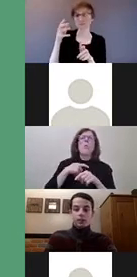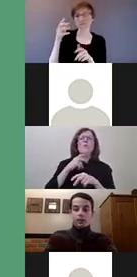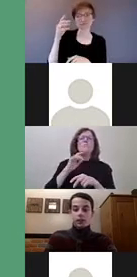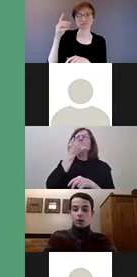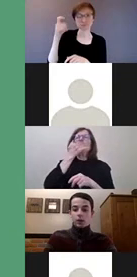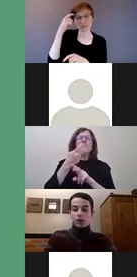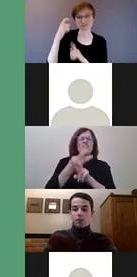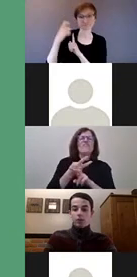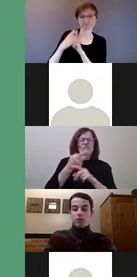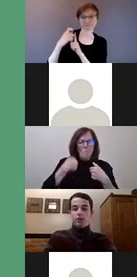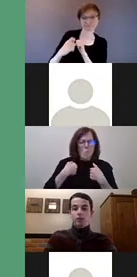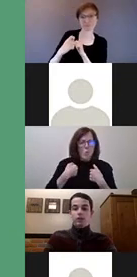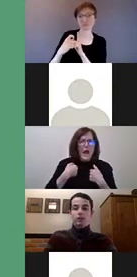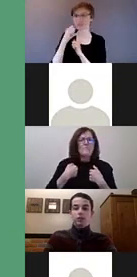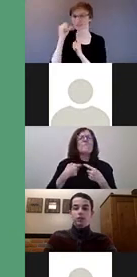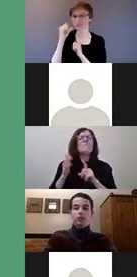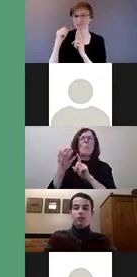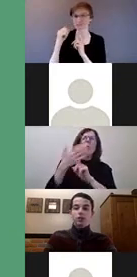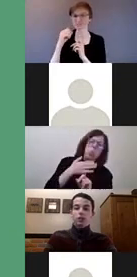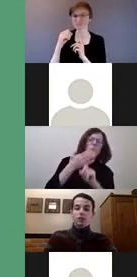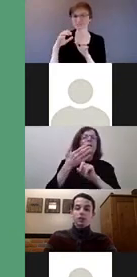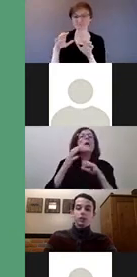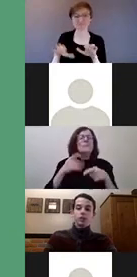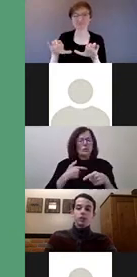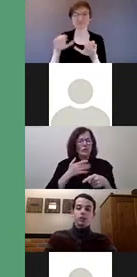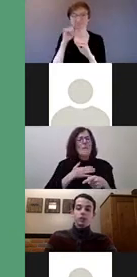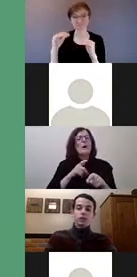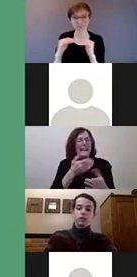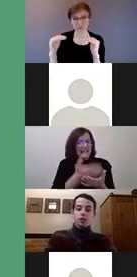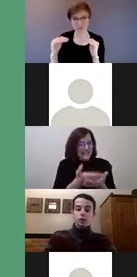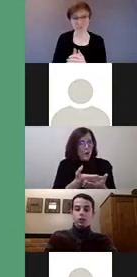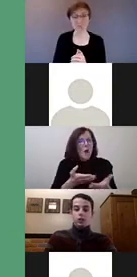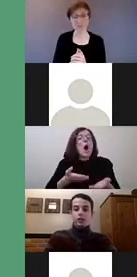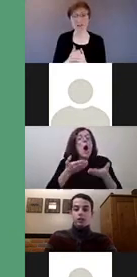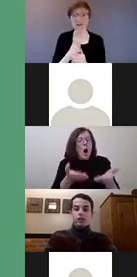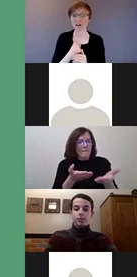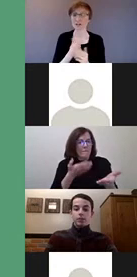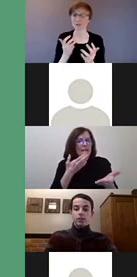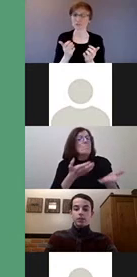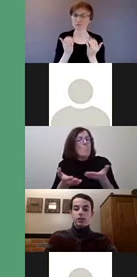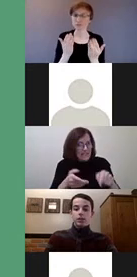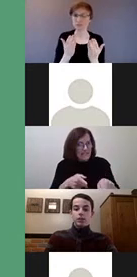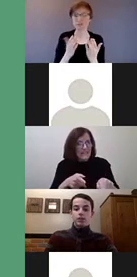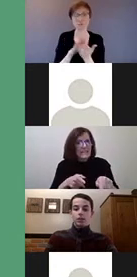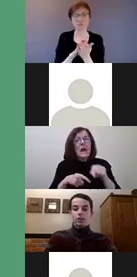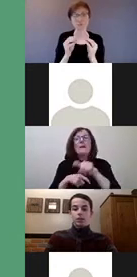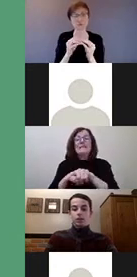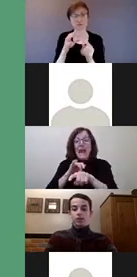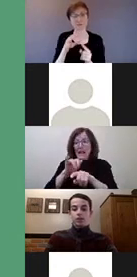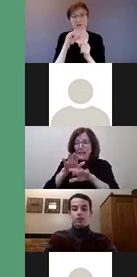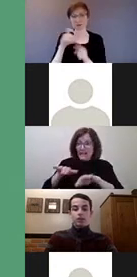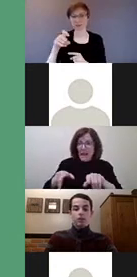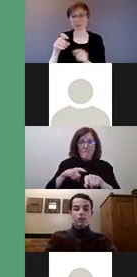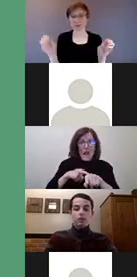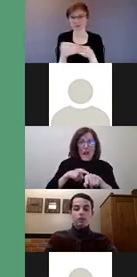Secondly, I would like more resources in the school special needs offices so that they can meet the needs of all